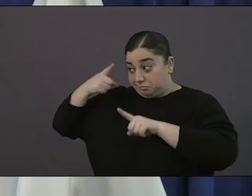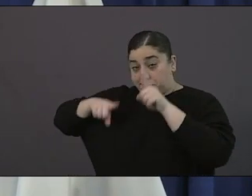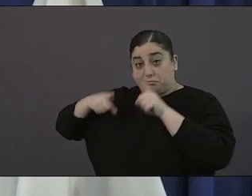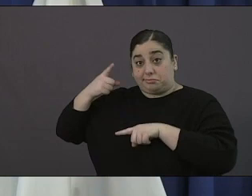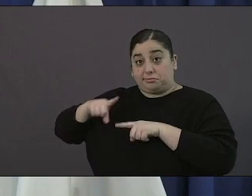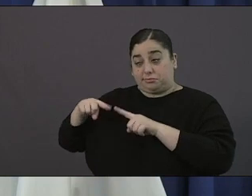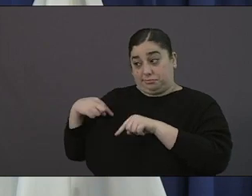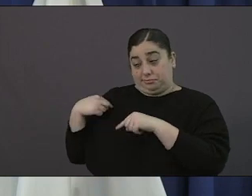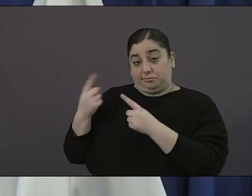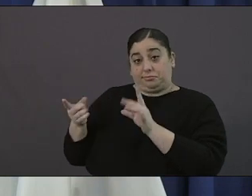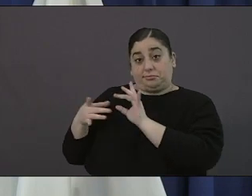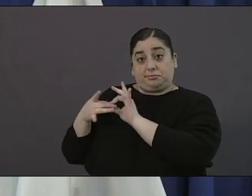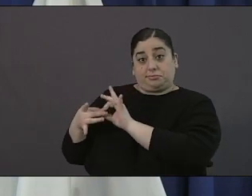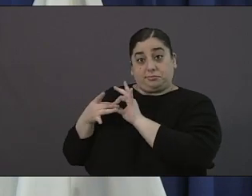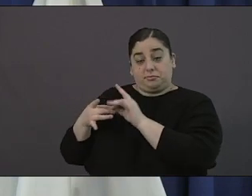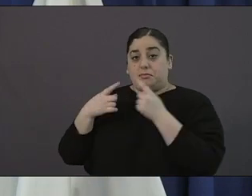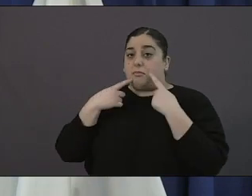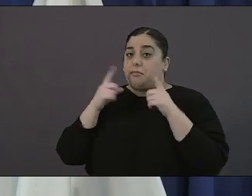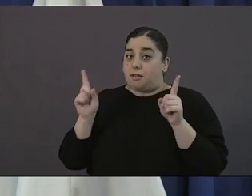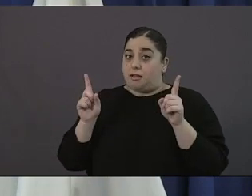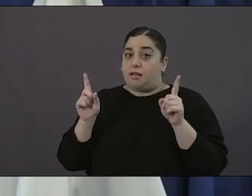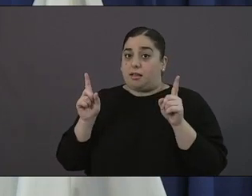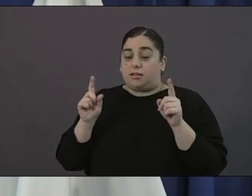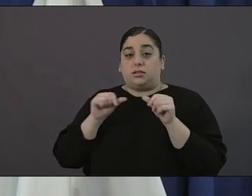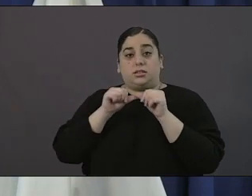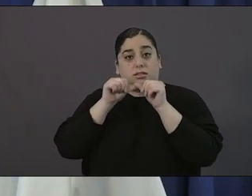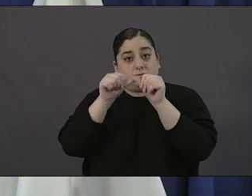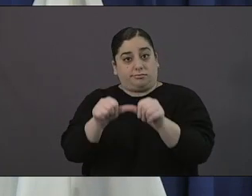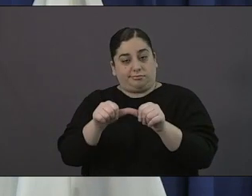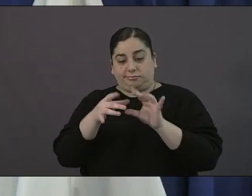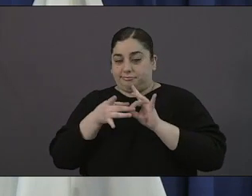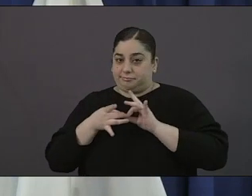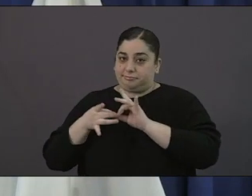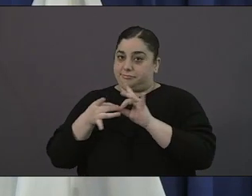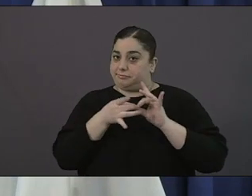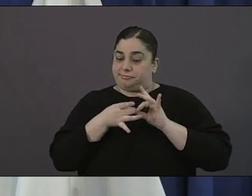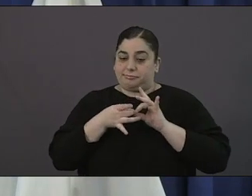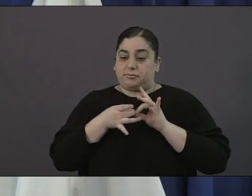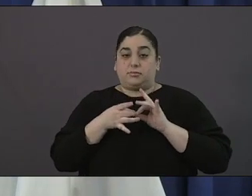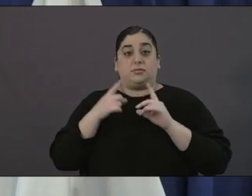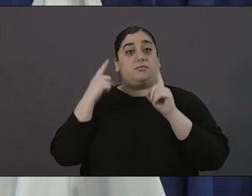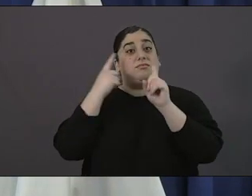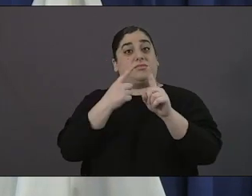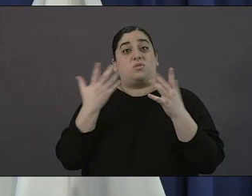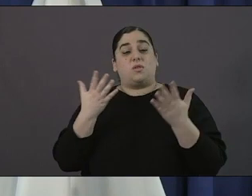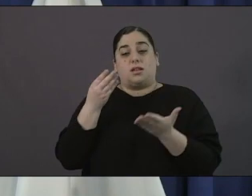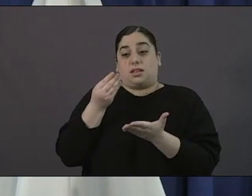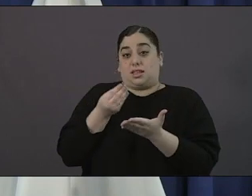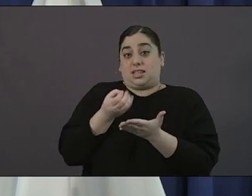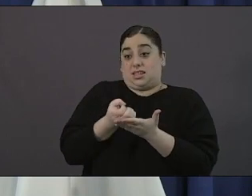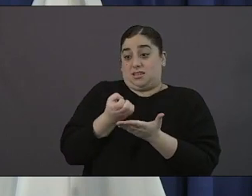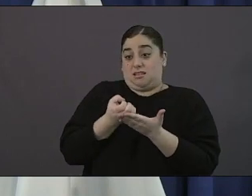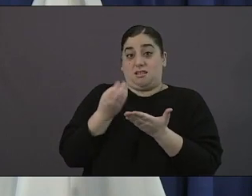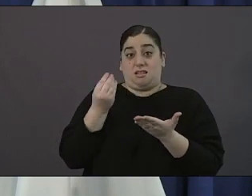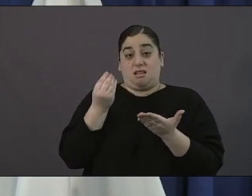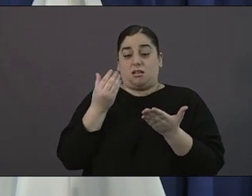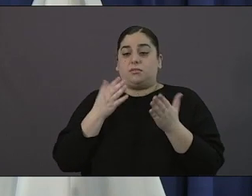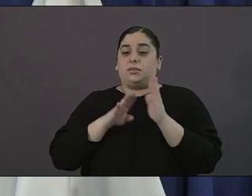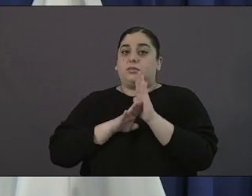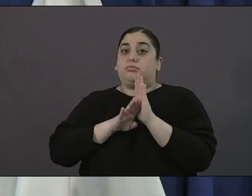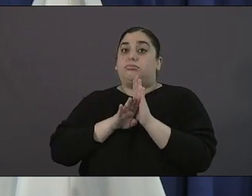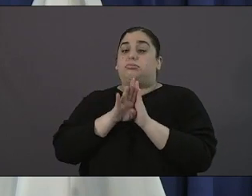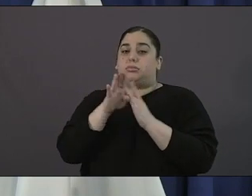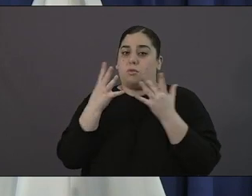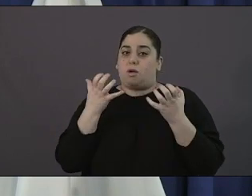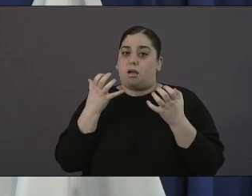months it's going to be important that we work as a region to get our economy back in a safe manner that allows